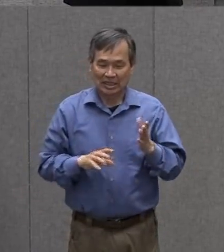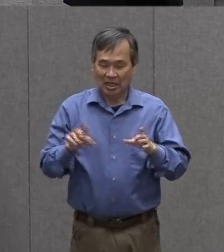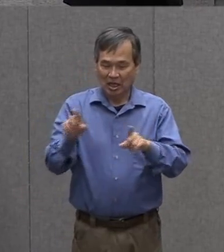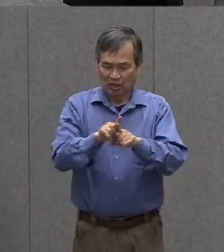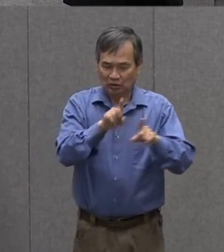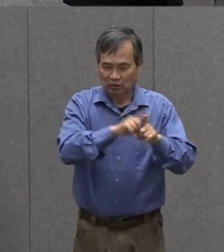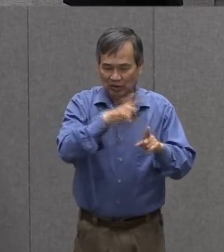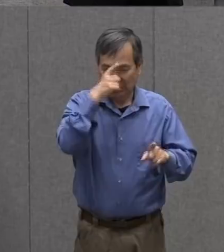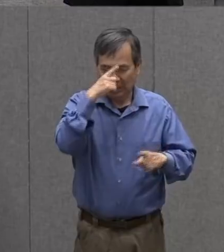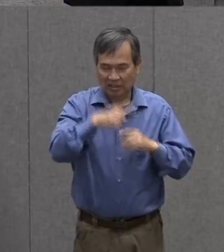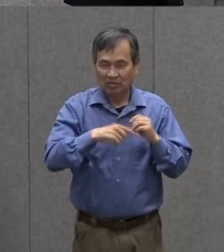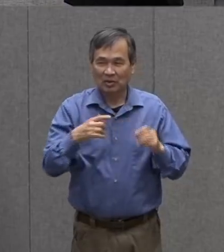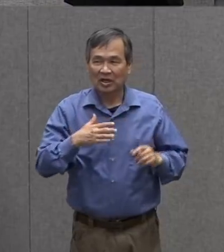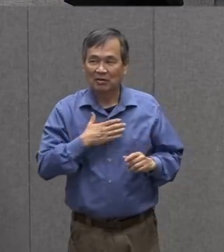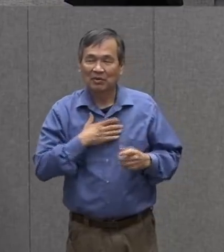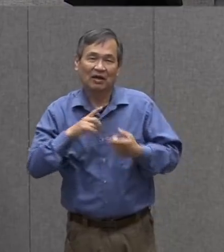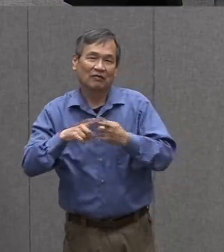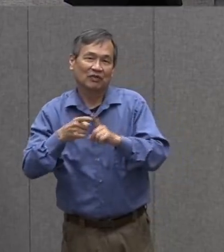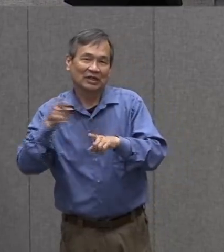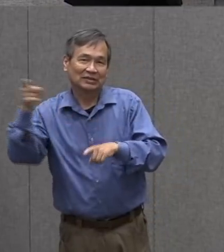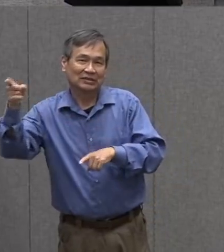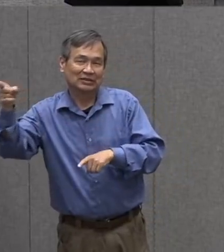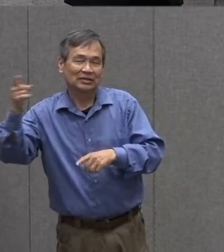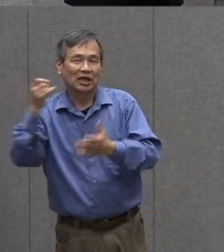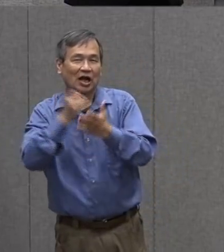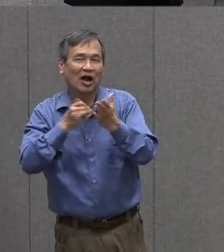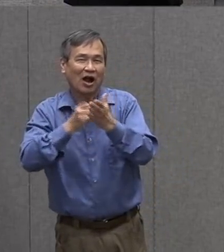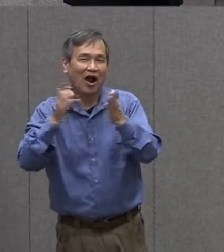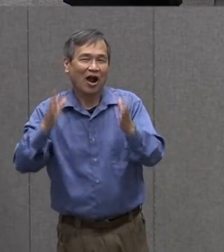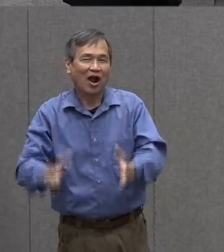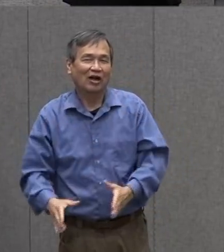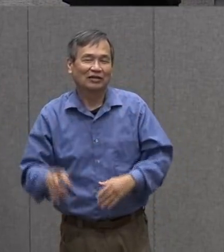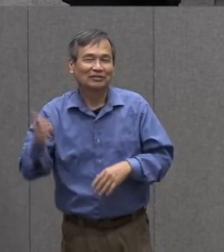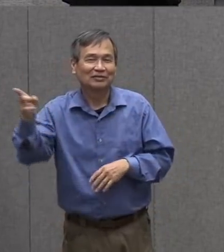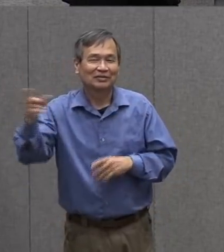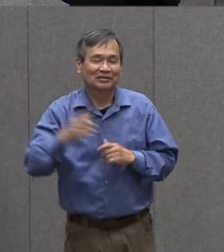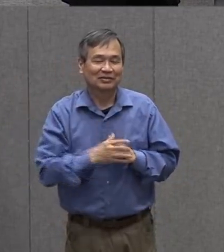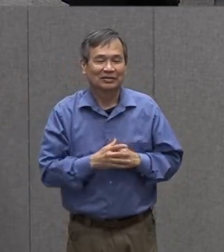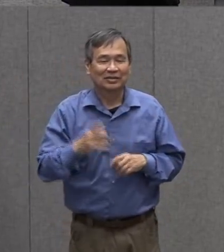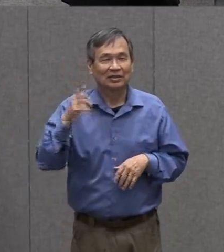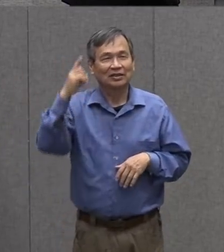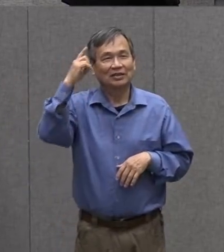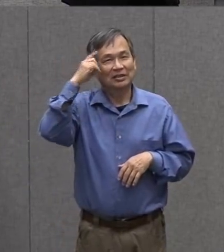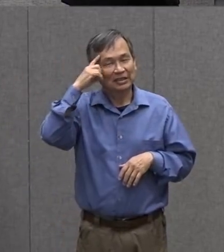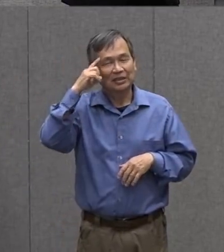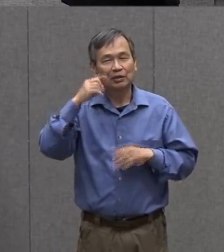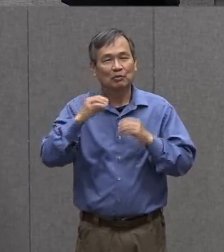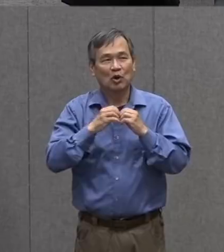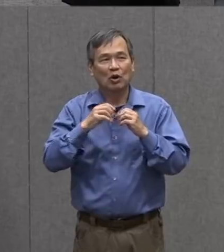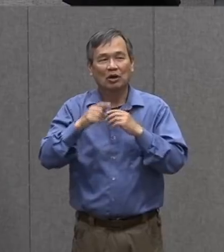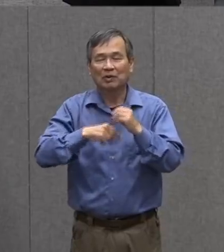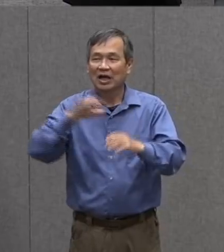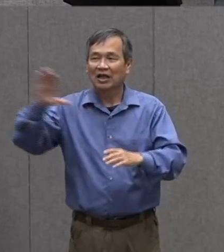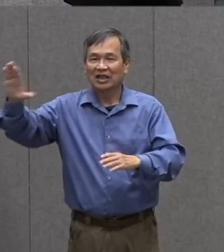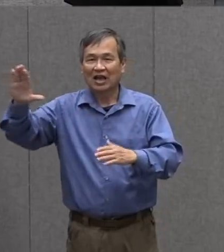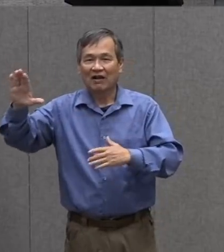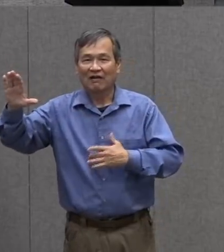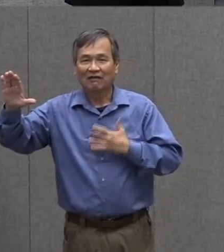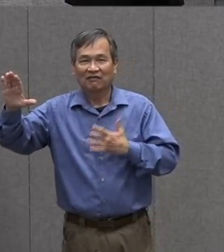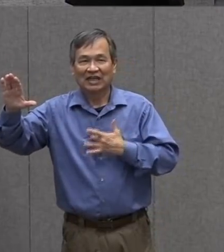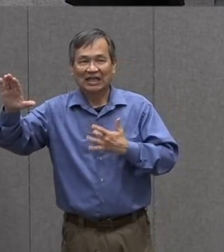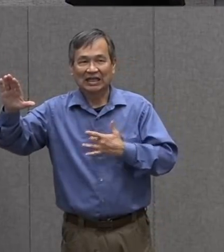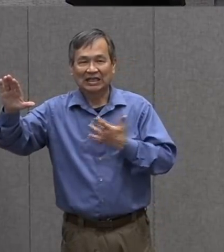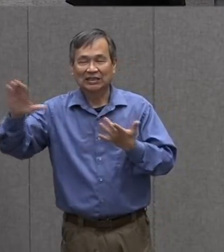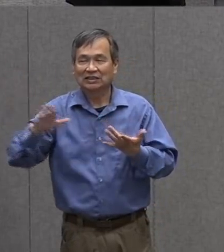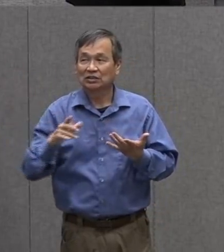about my artist friends who really think about things from more of a feeling side